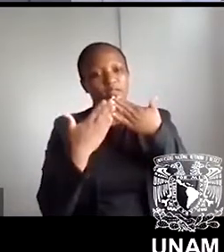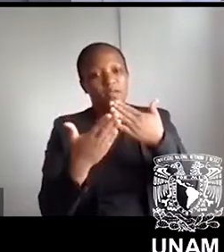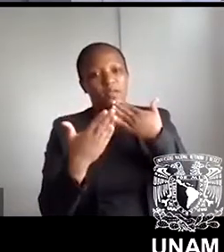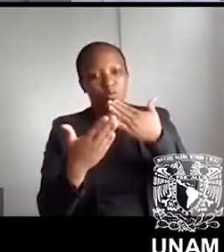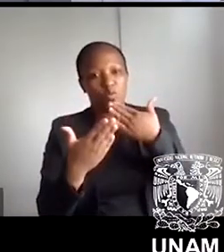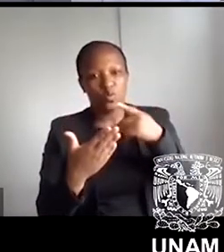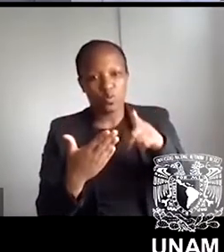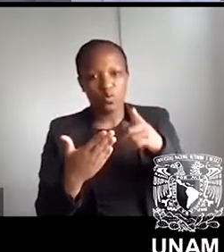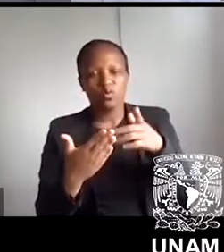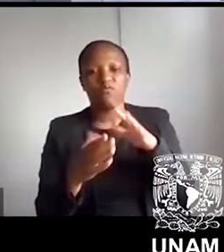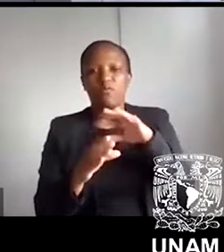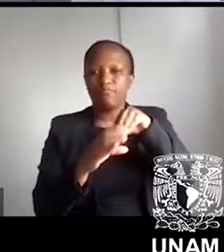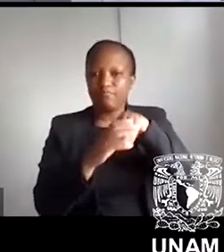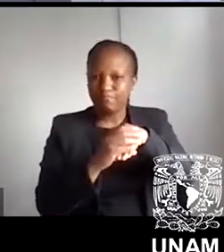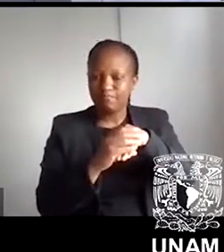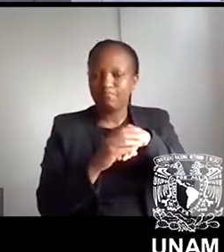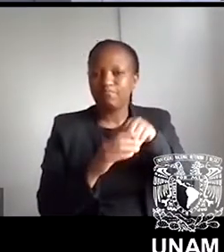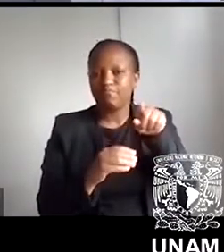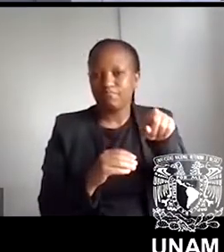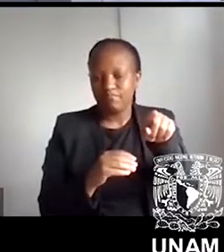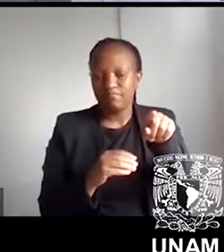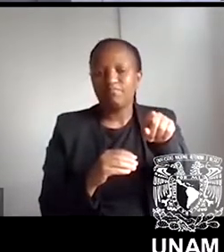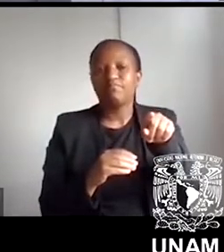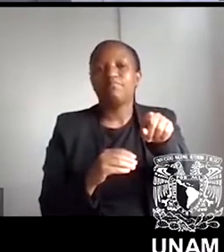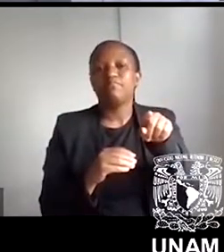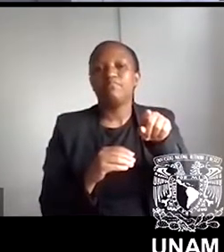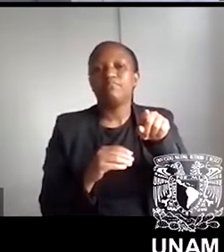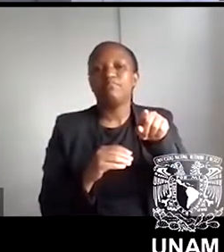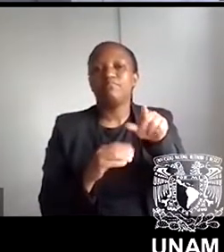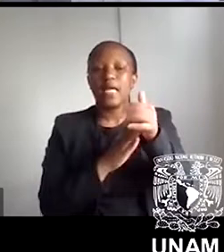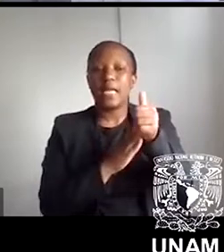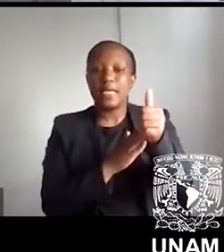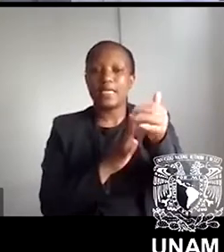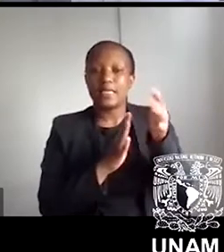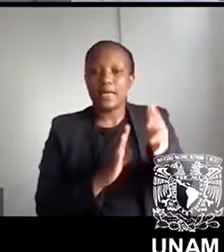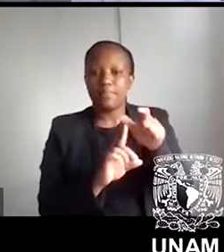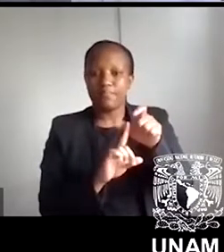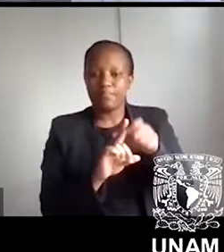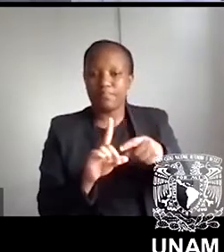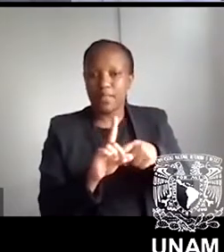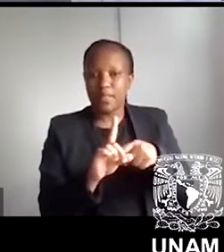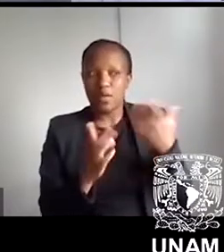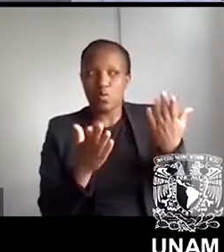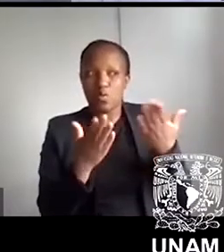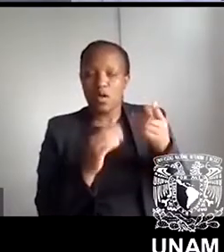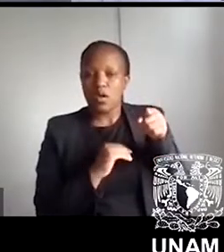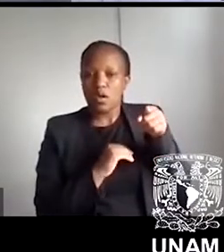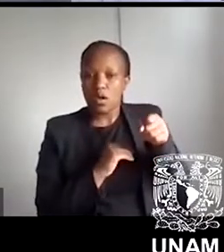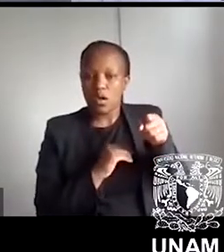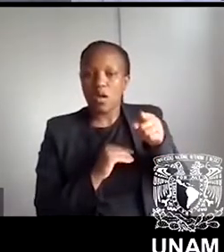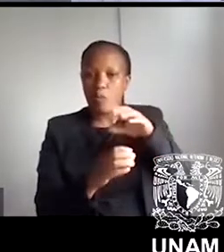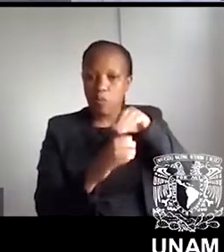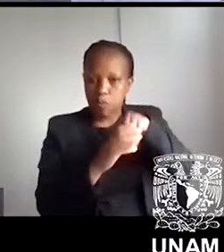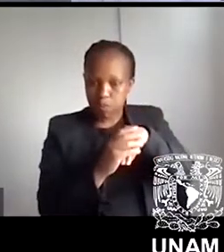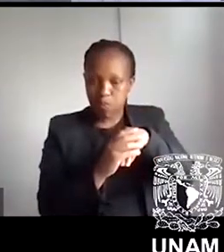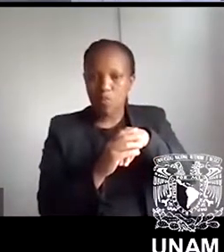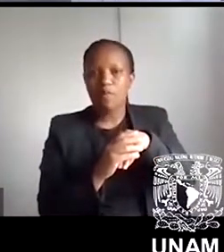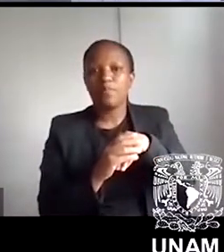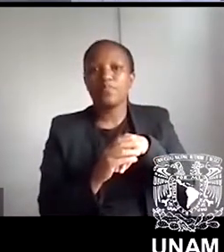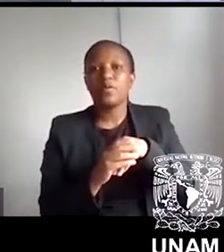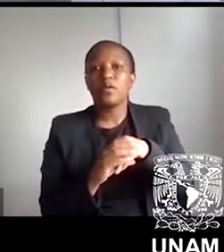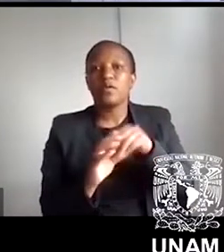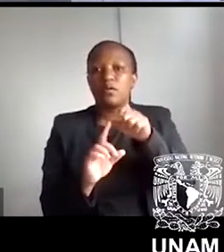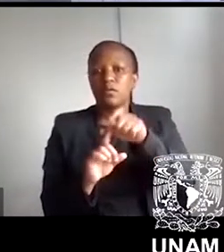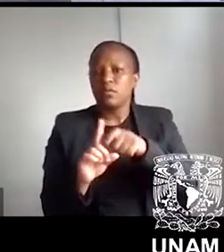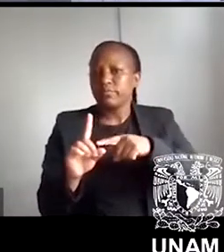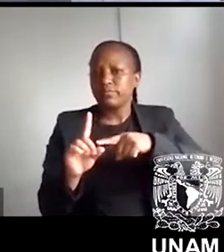Carlos Fuentes. The leader is somewhere here in the Zoom. It's Alejandra Saavedra, and